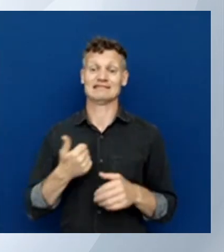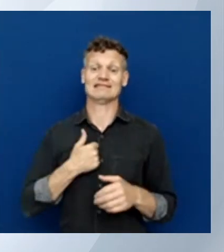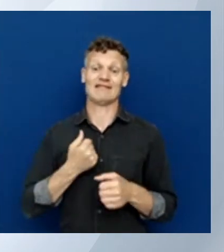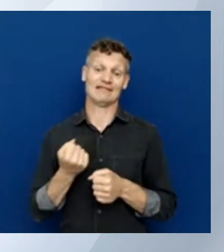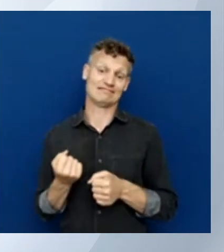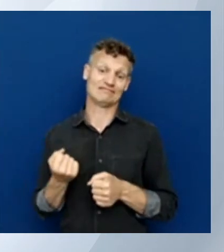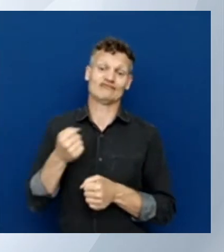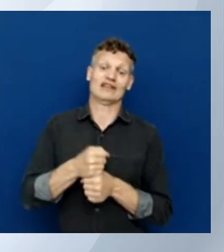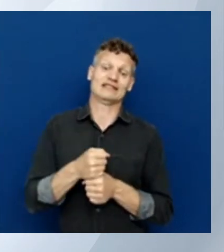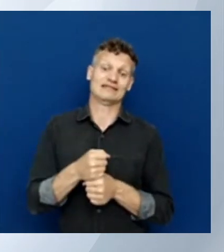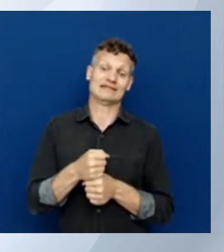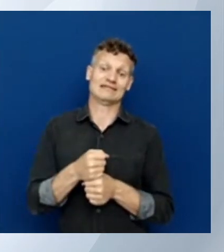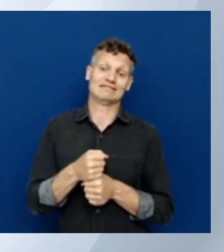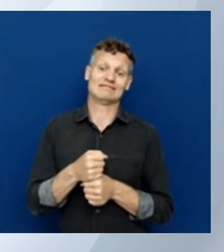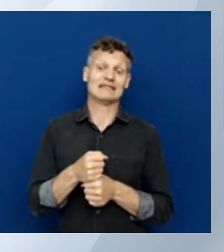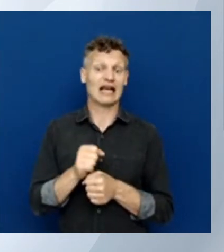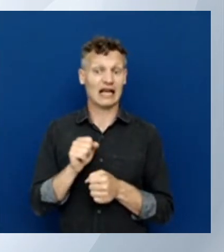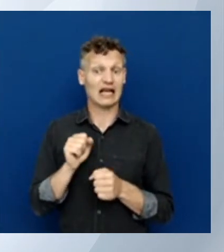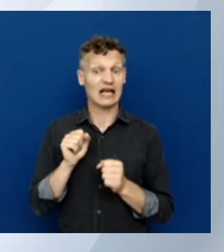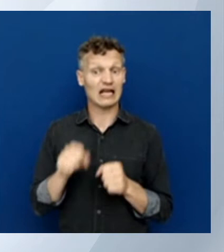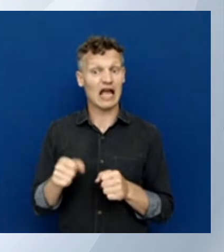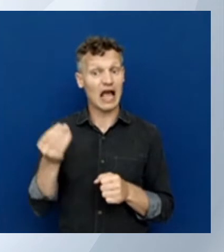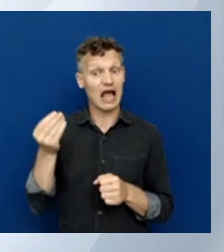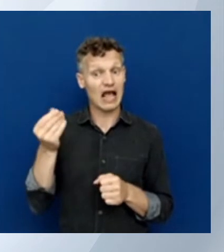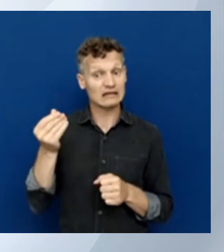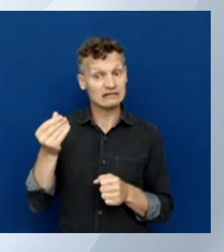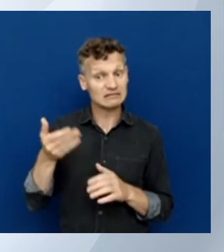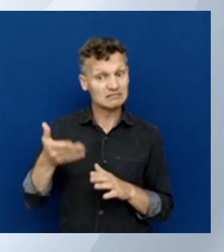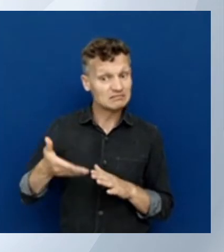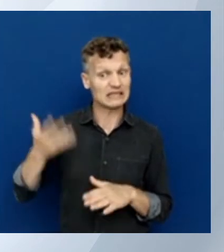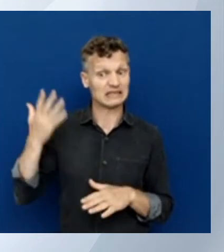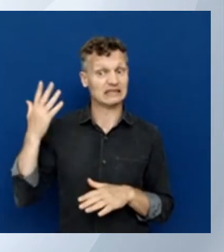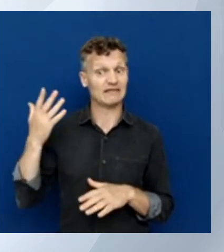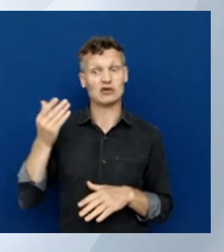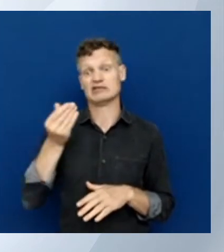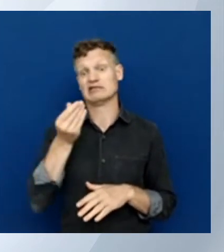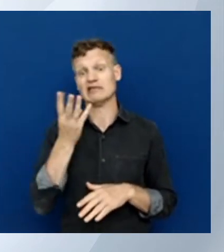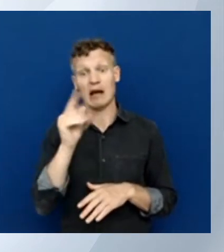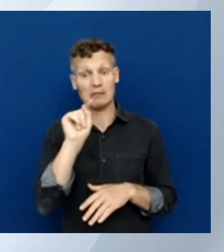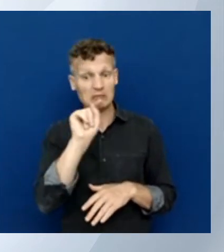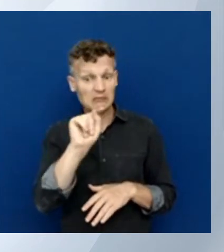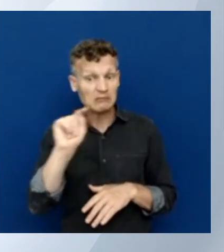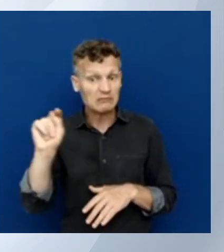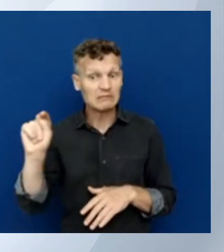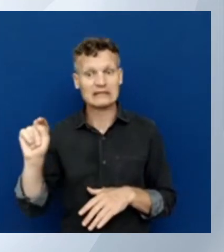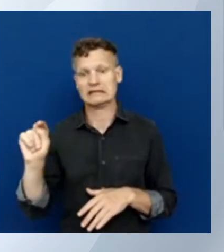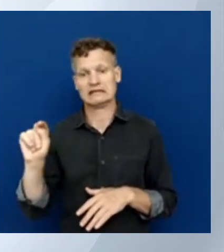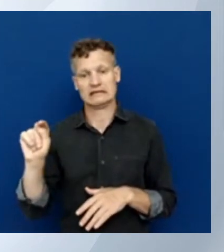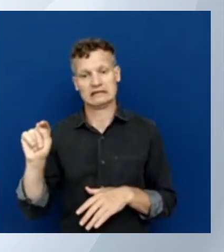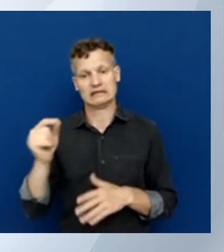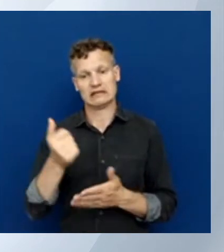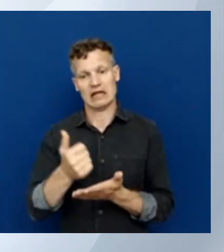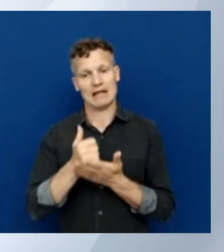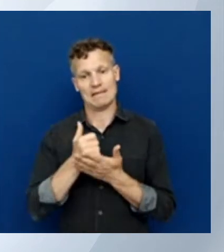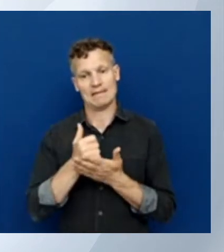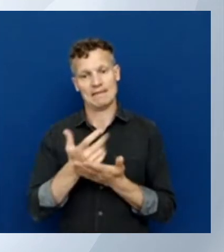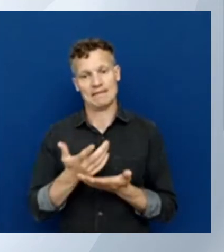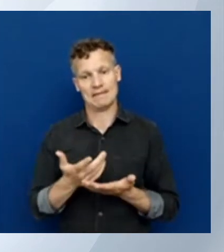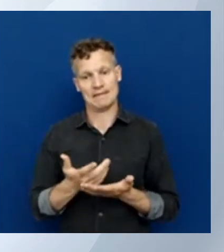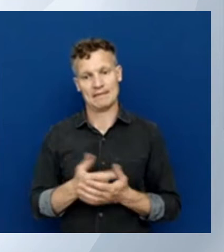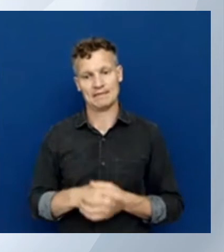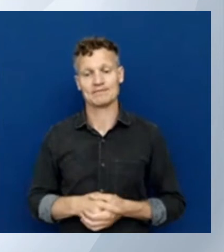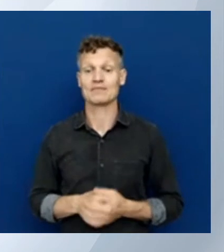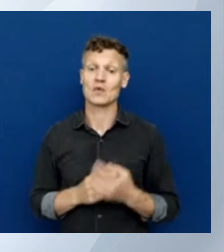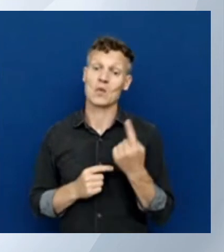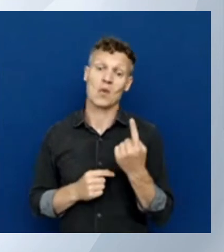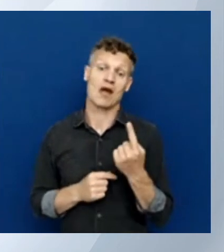resources some very specific resources. That's not very handy. So there's one other trick that the portal